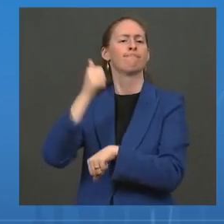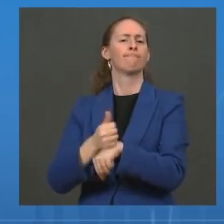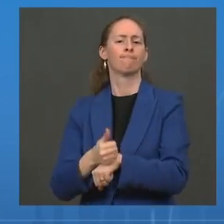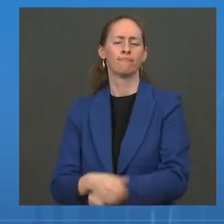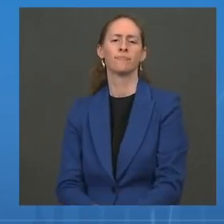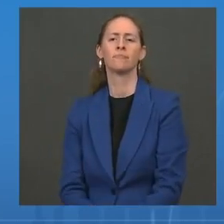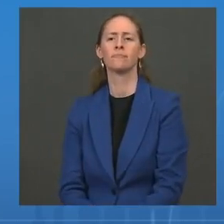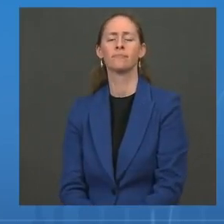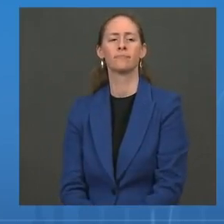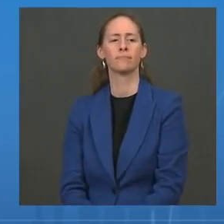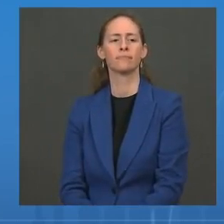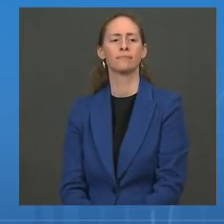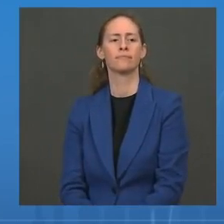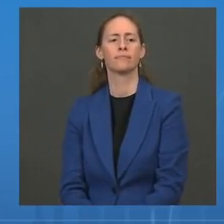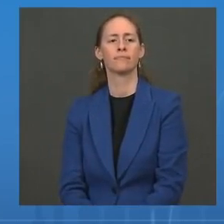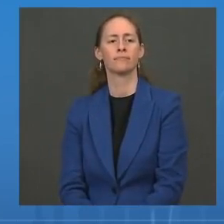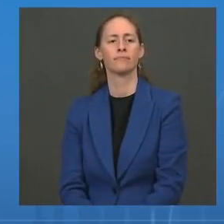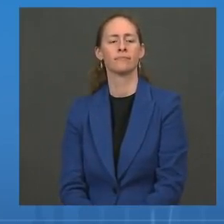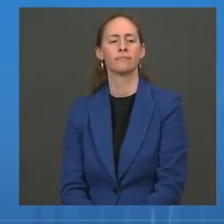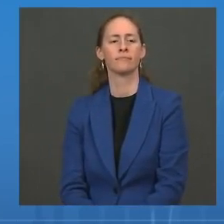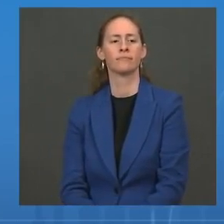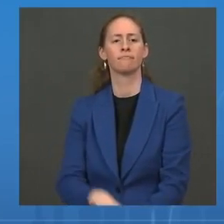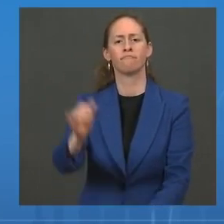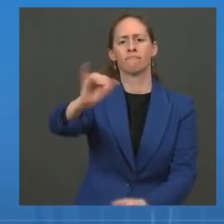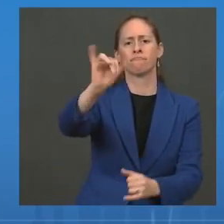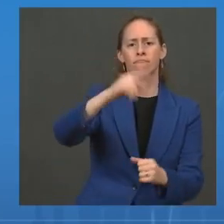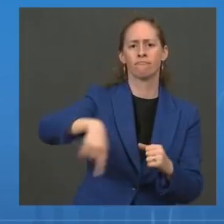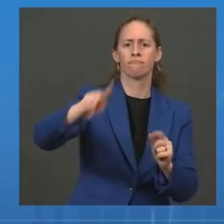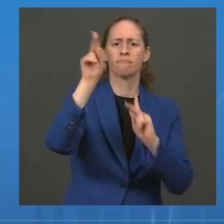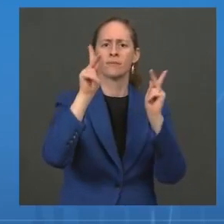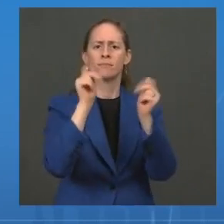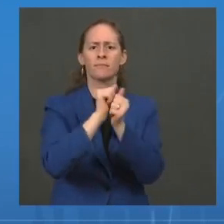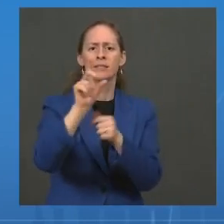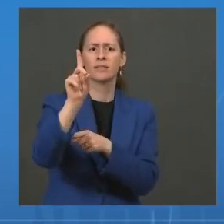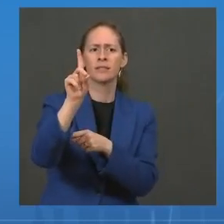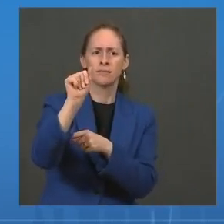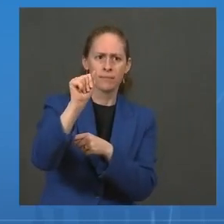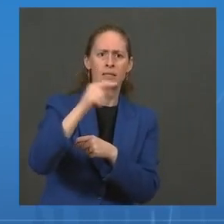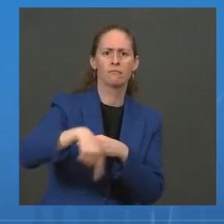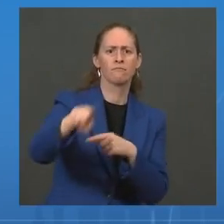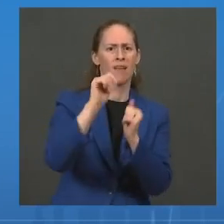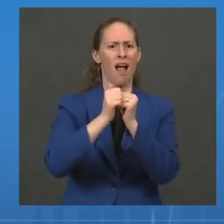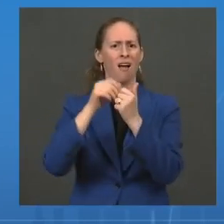We'll also protect individuals with disabilities from infection and the ramifications of the pandemic.